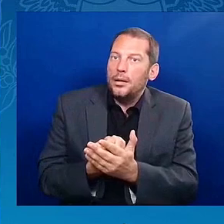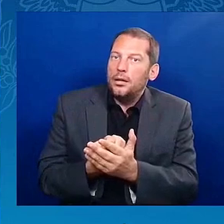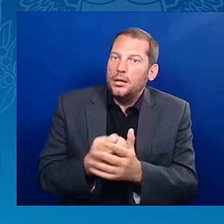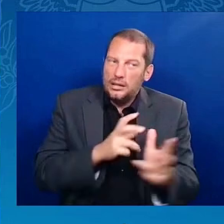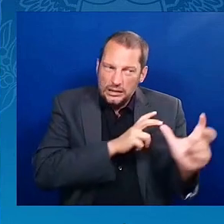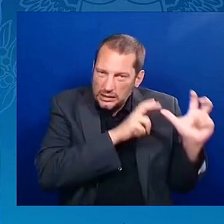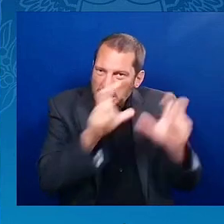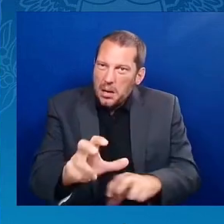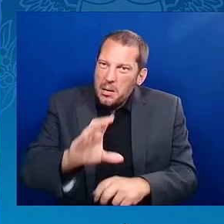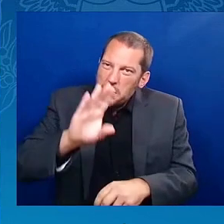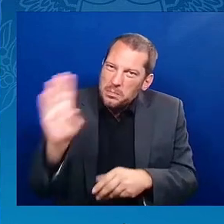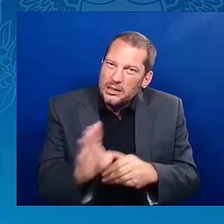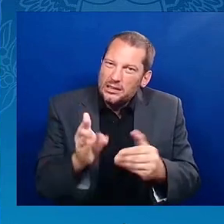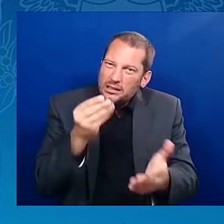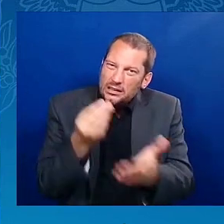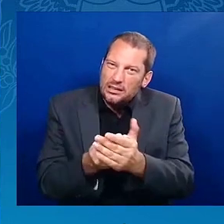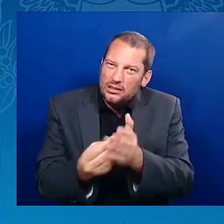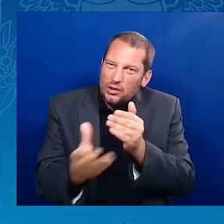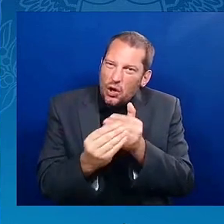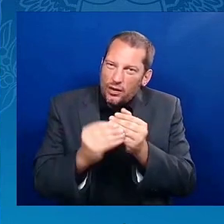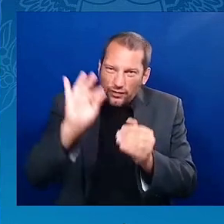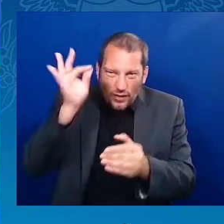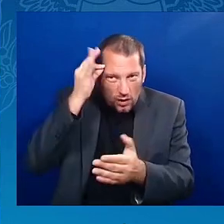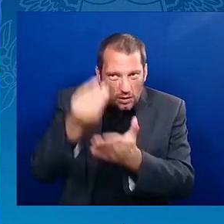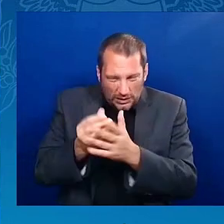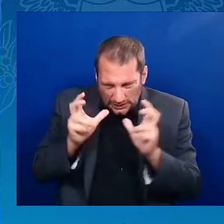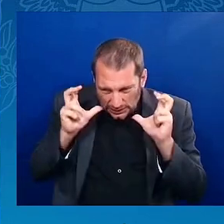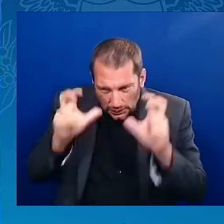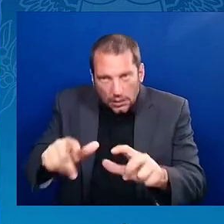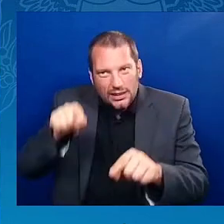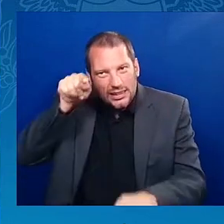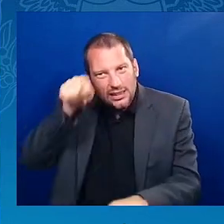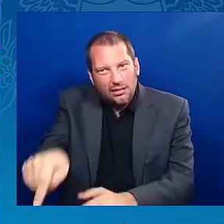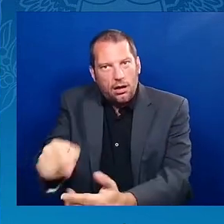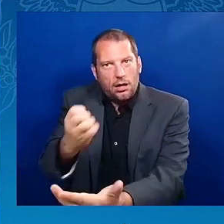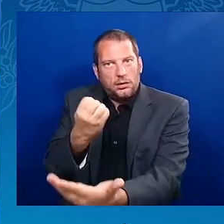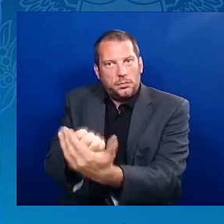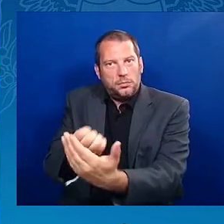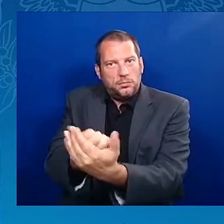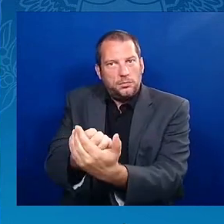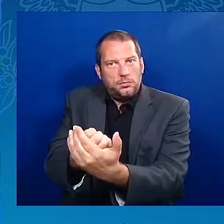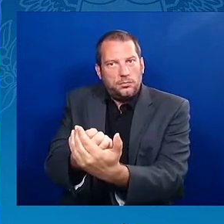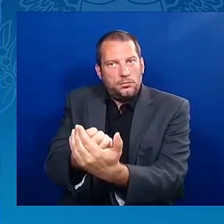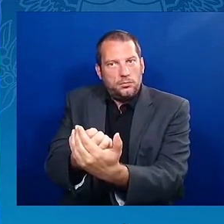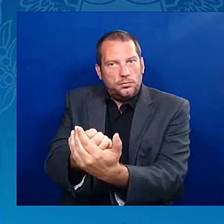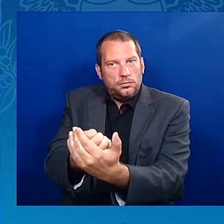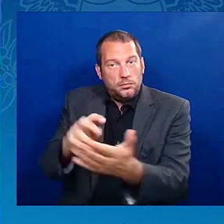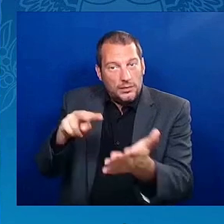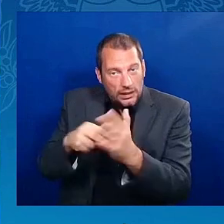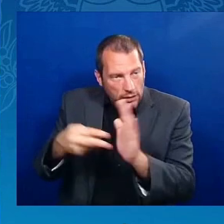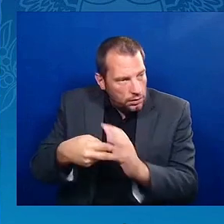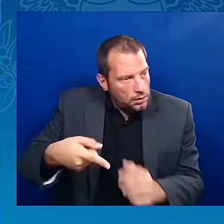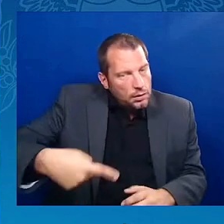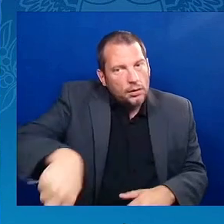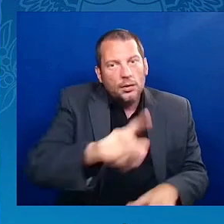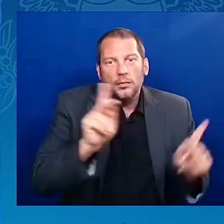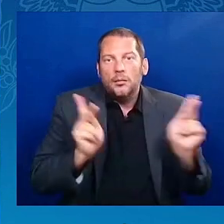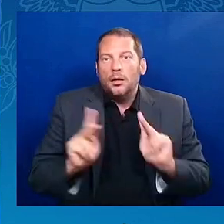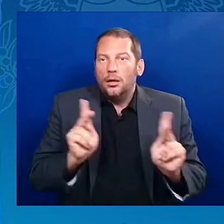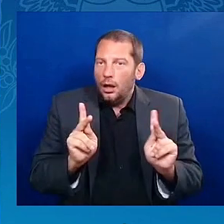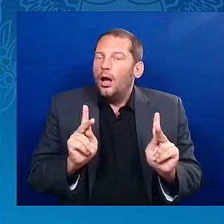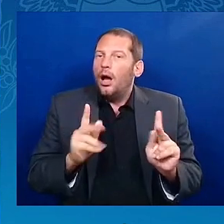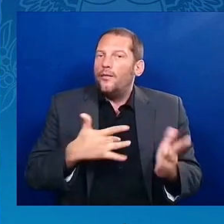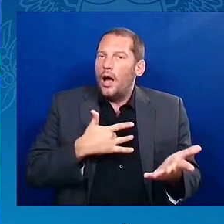require for it to be meaningful folks to take up those contracts to do the work that is about building up our nation.